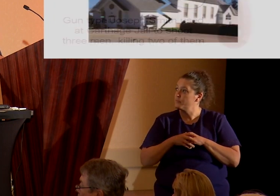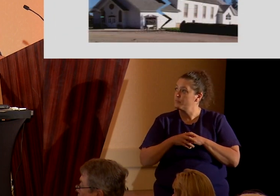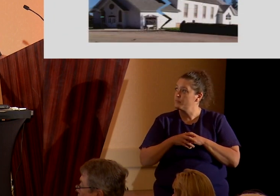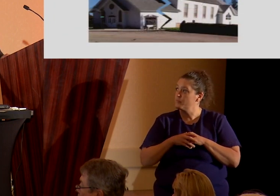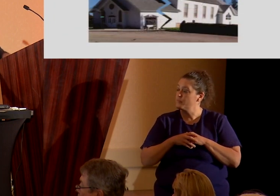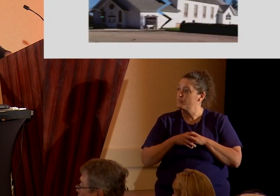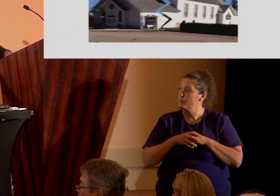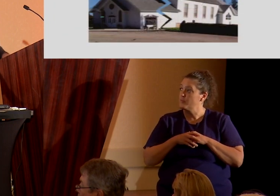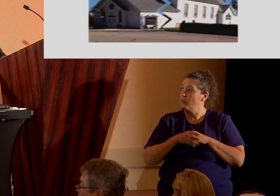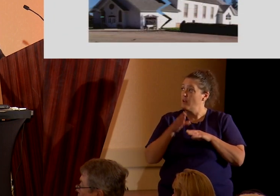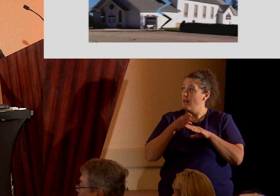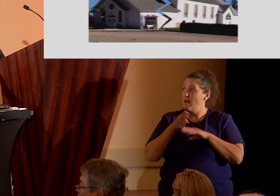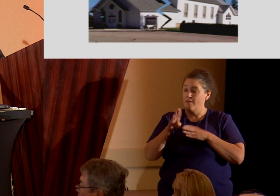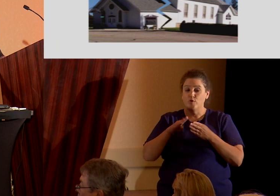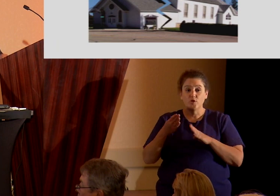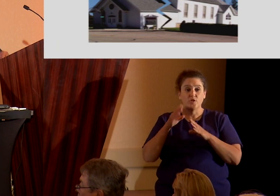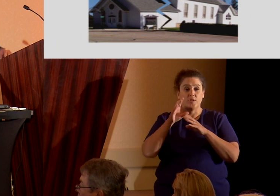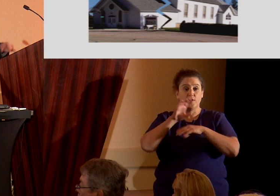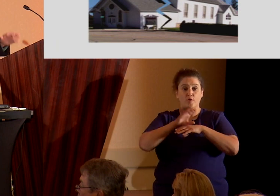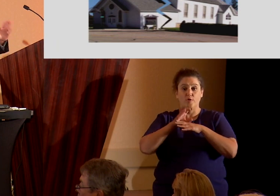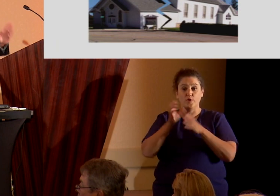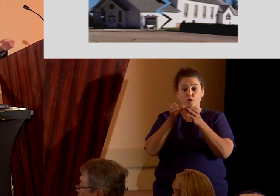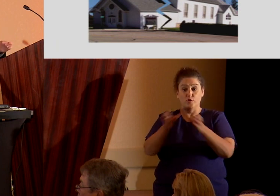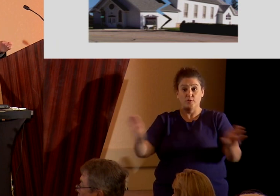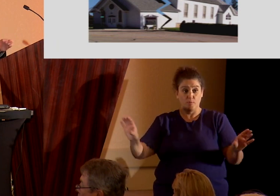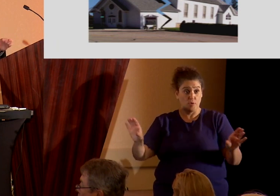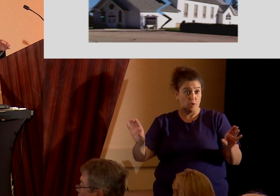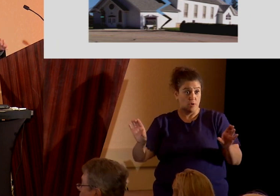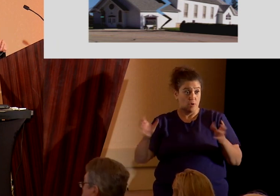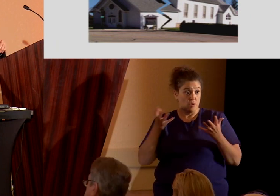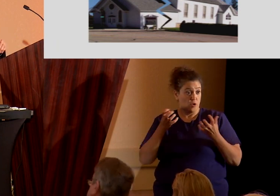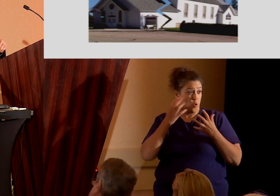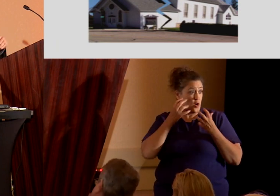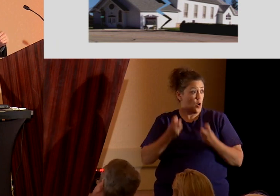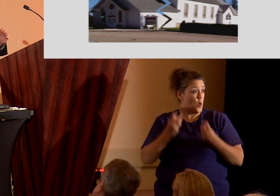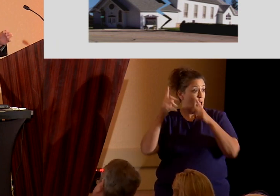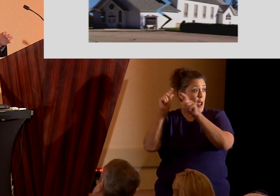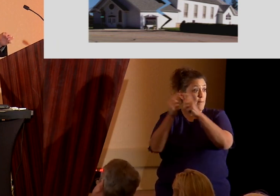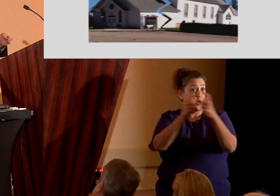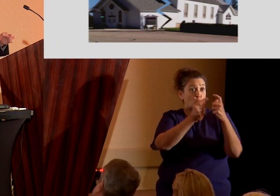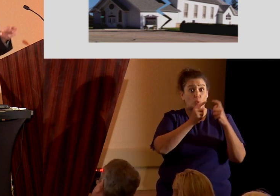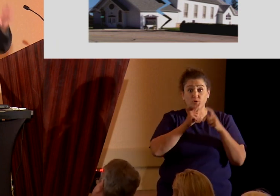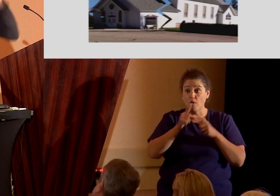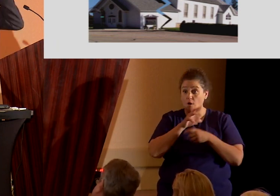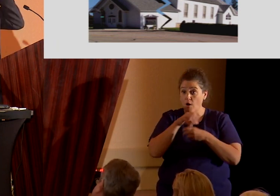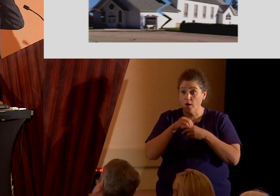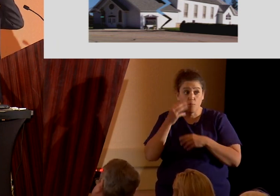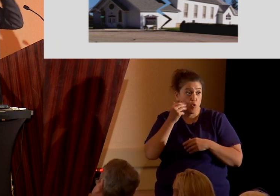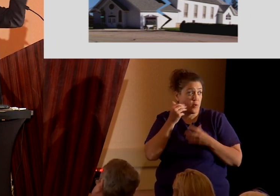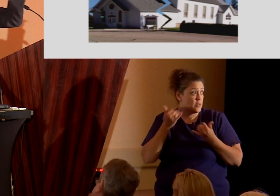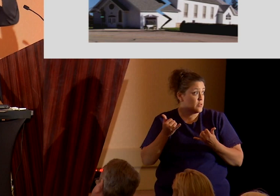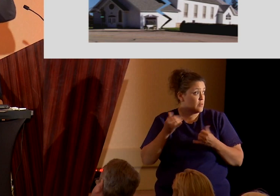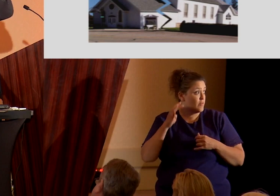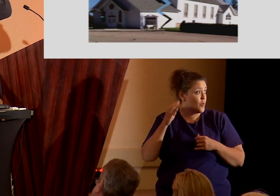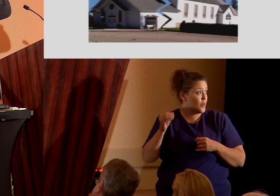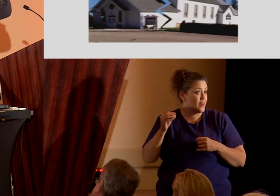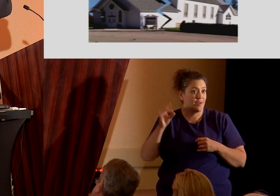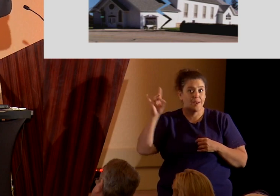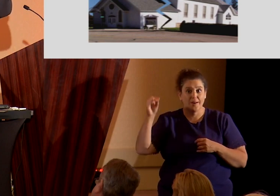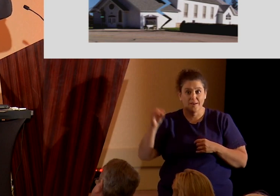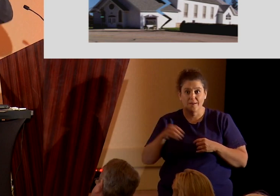the death of its prophet, the church fragmented. In fact, anyone want to guess how many splinter groups there are in Mormonism now? Forty?